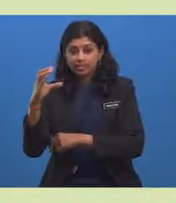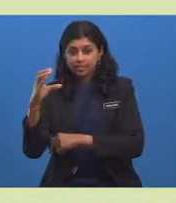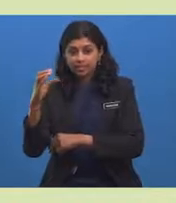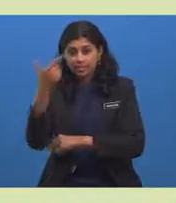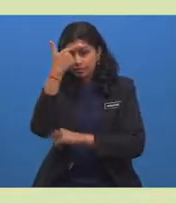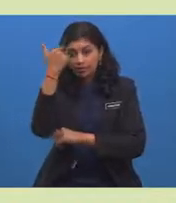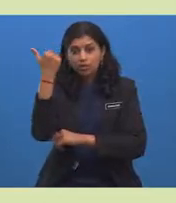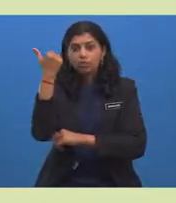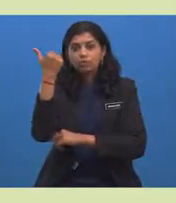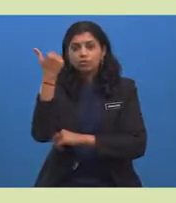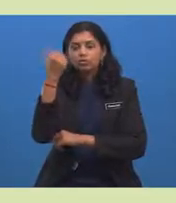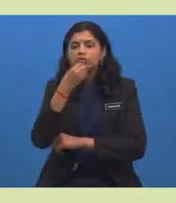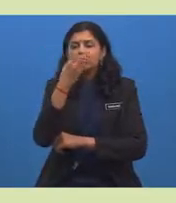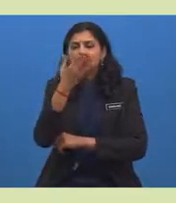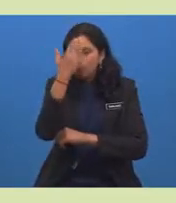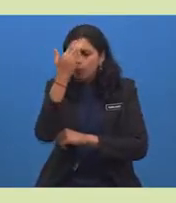happens